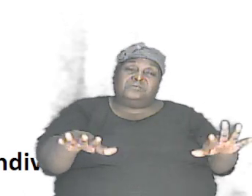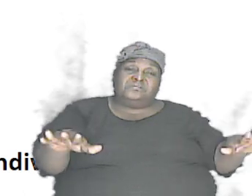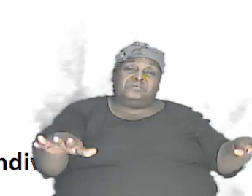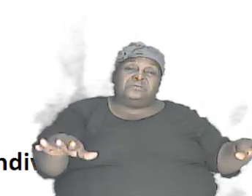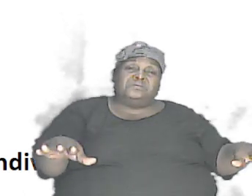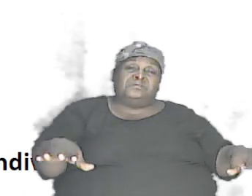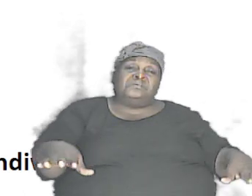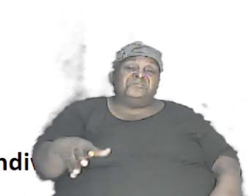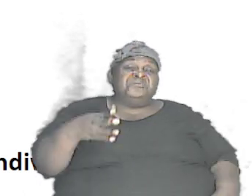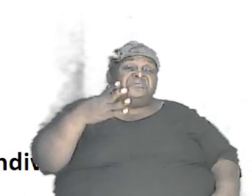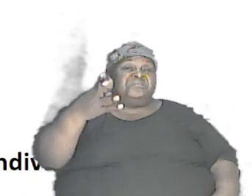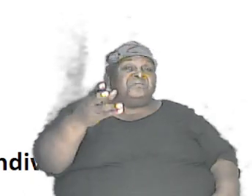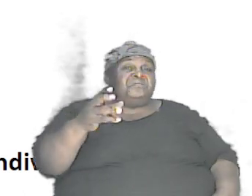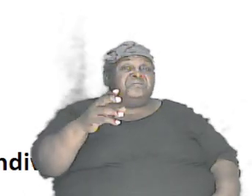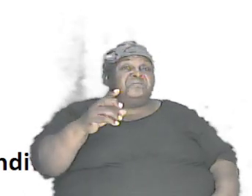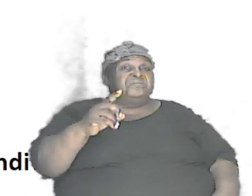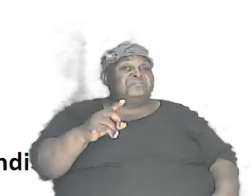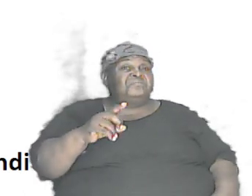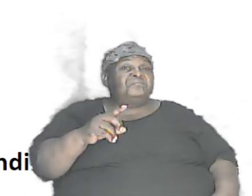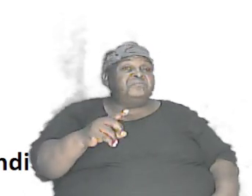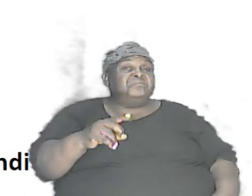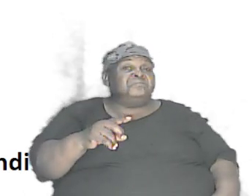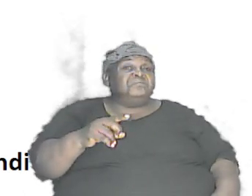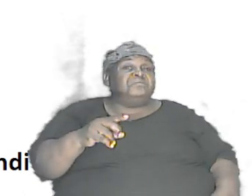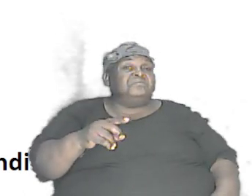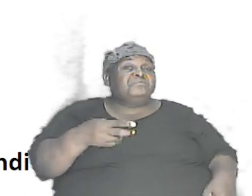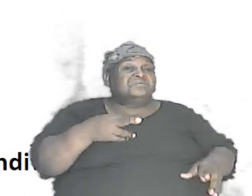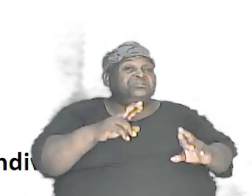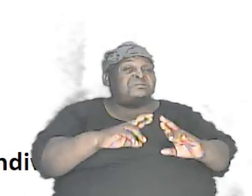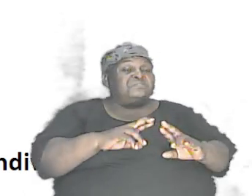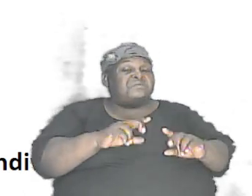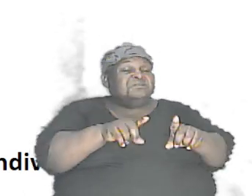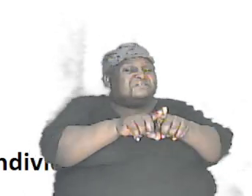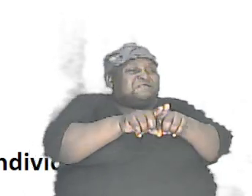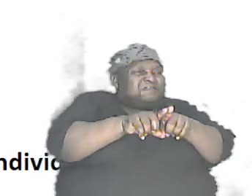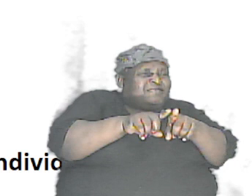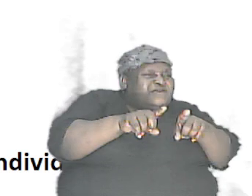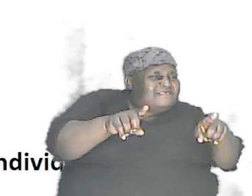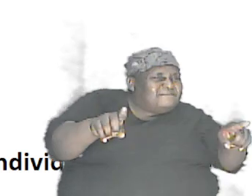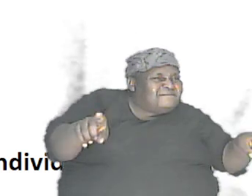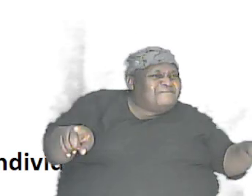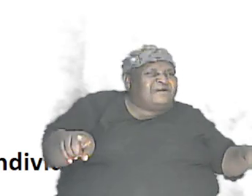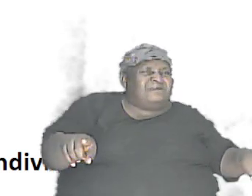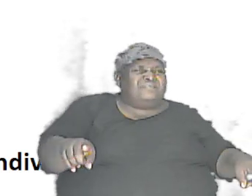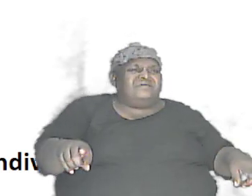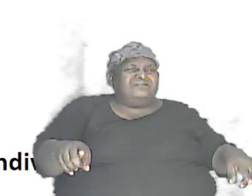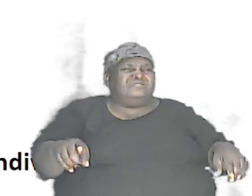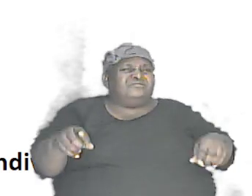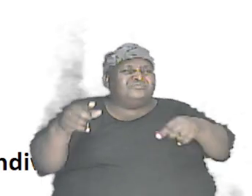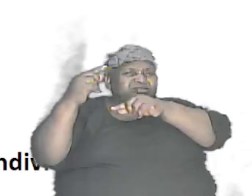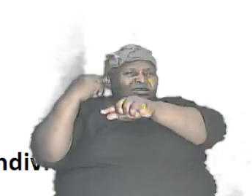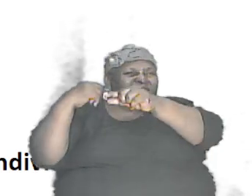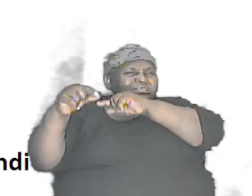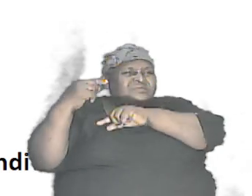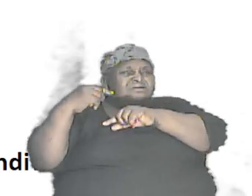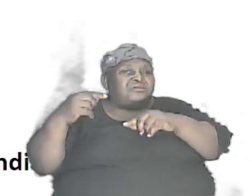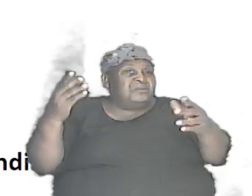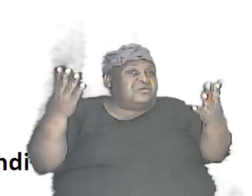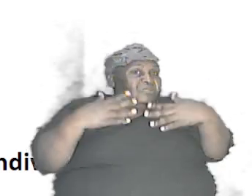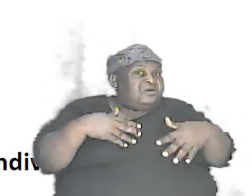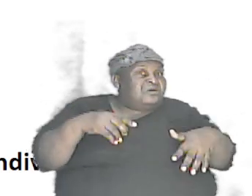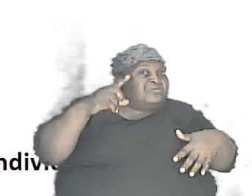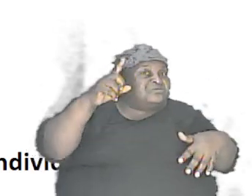They could inherit a different set of genes now. Look at that one now. Here is one with a capital A